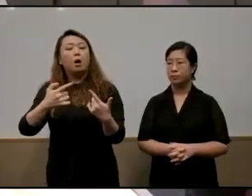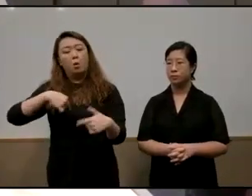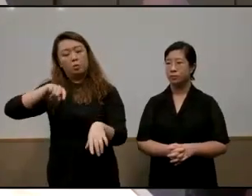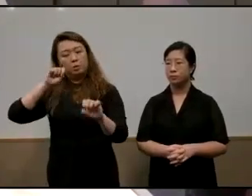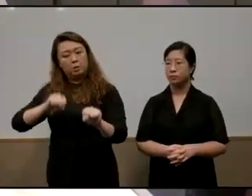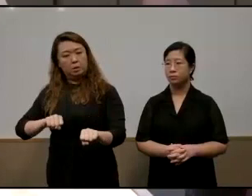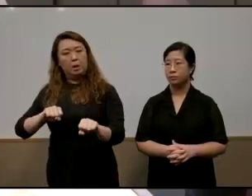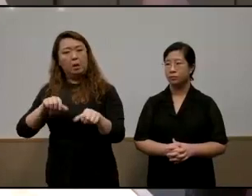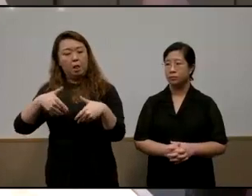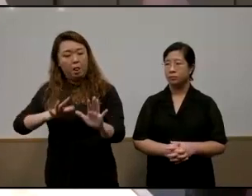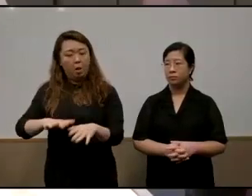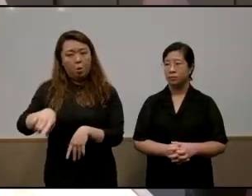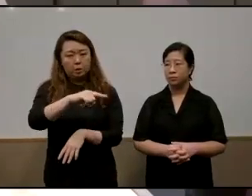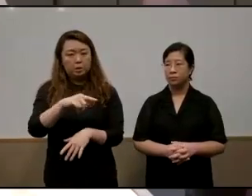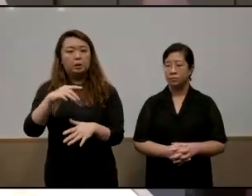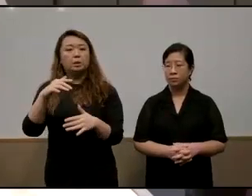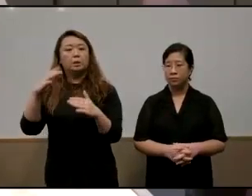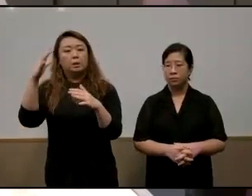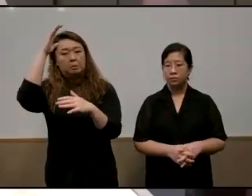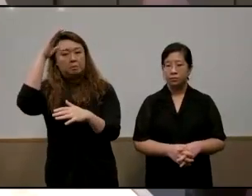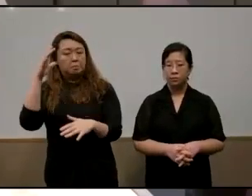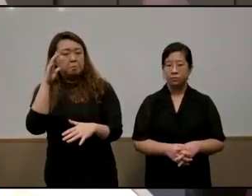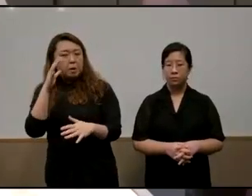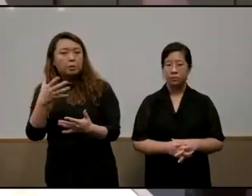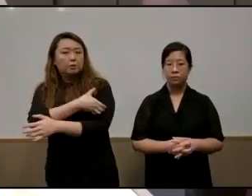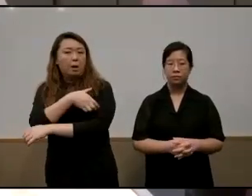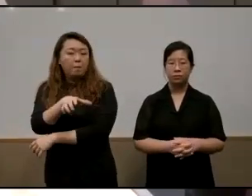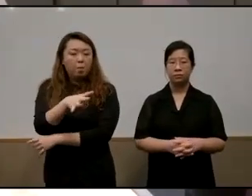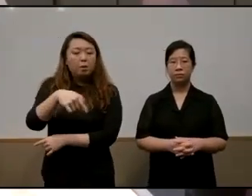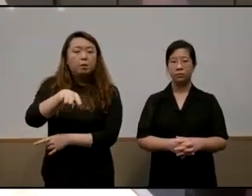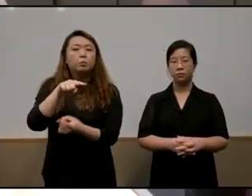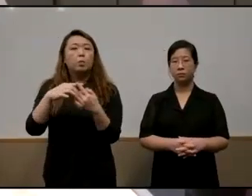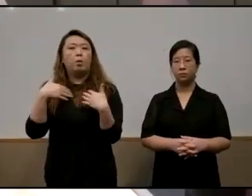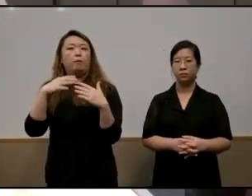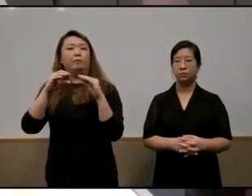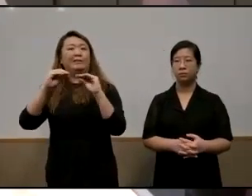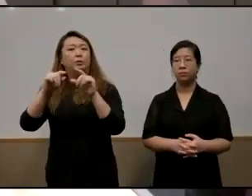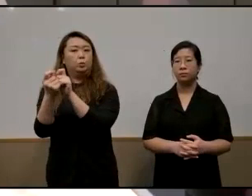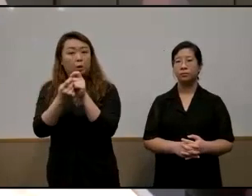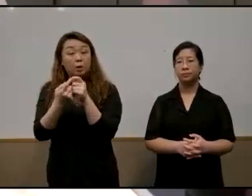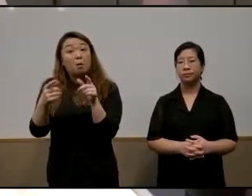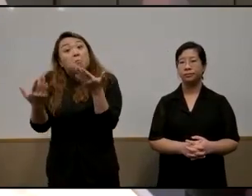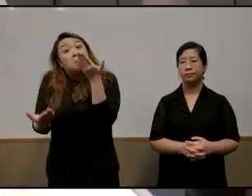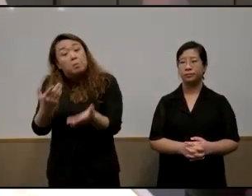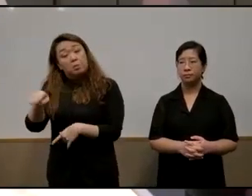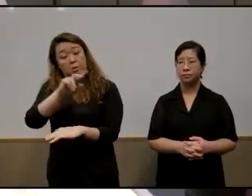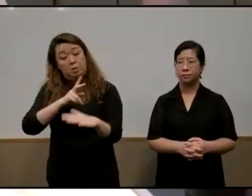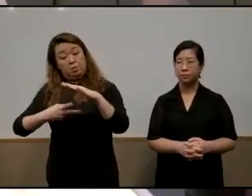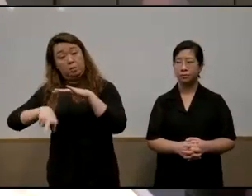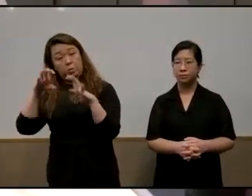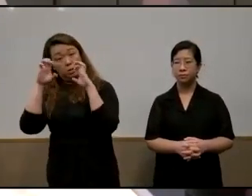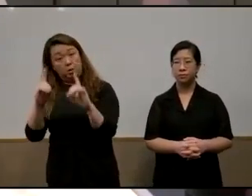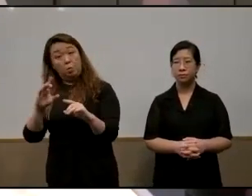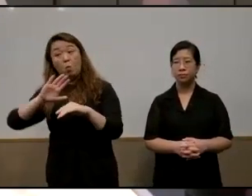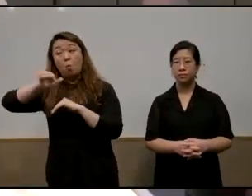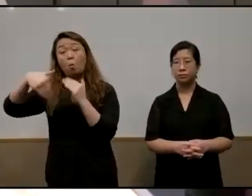on this co-educator co-educator journey and in covid they were probably the primary educators right all of